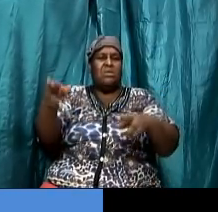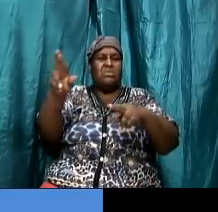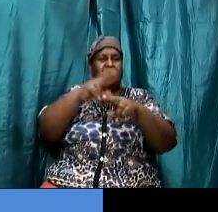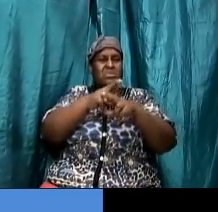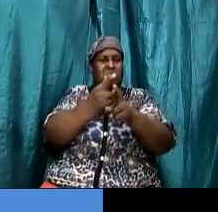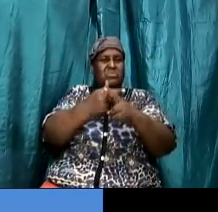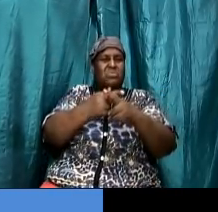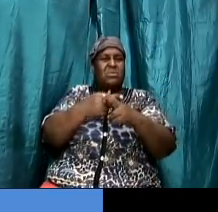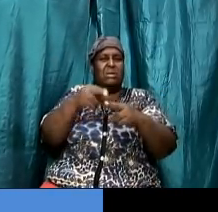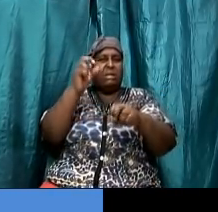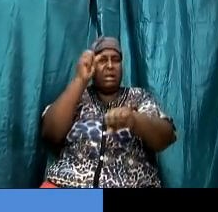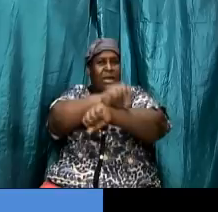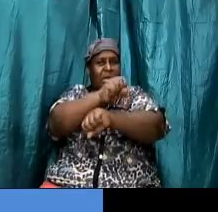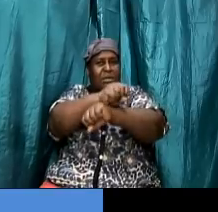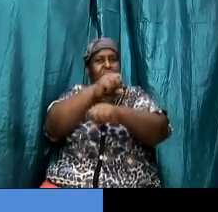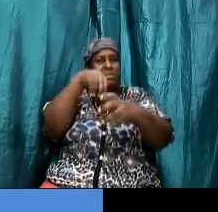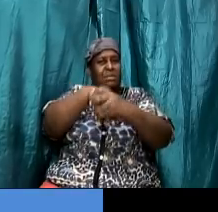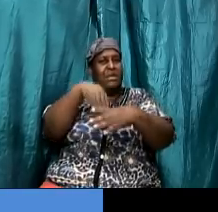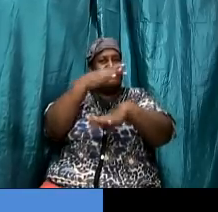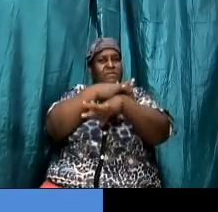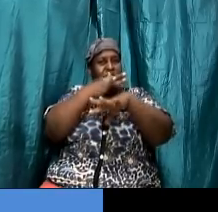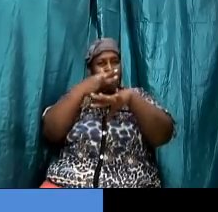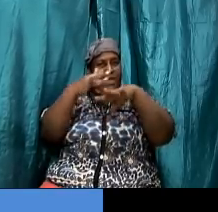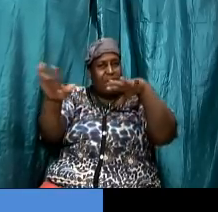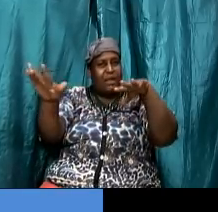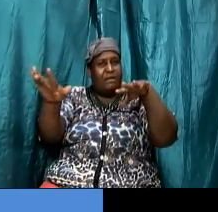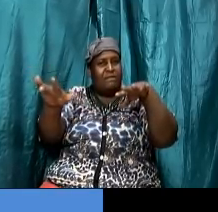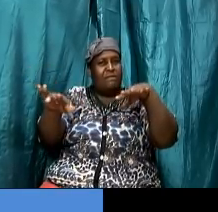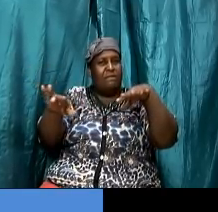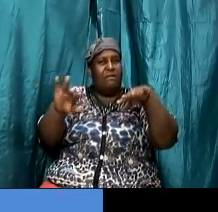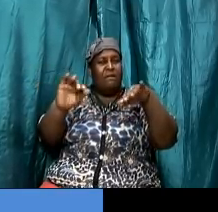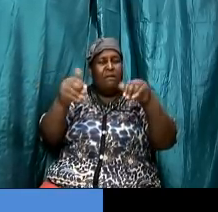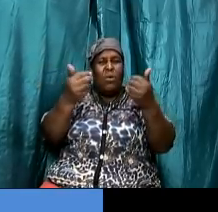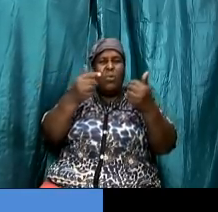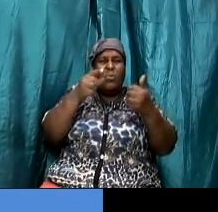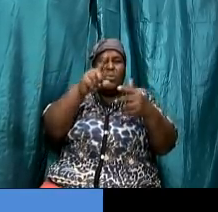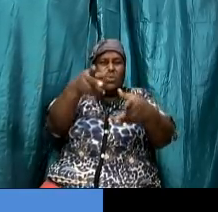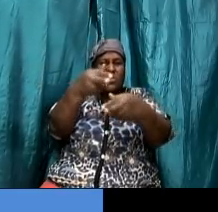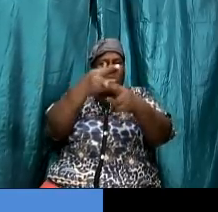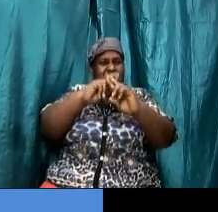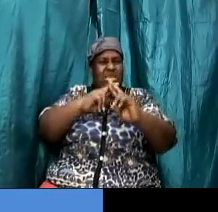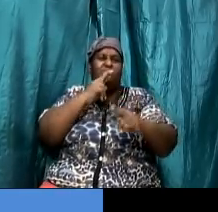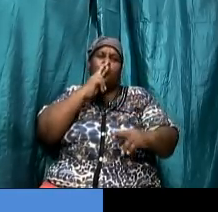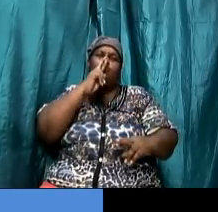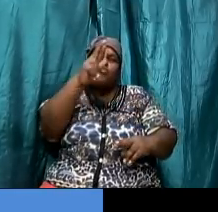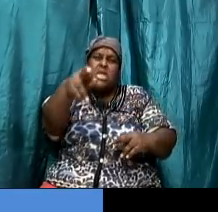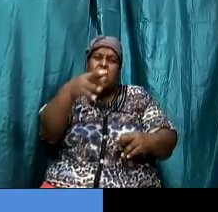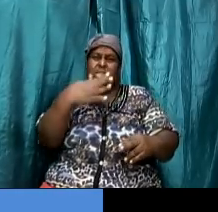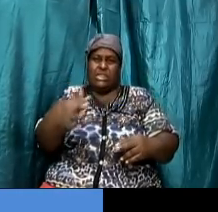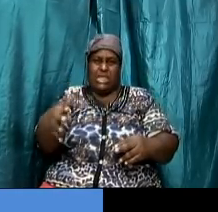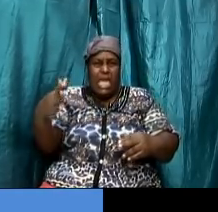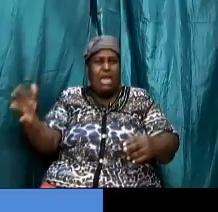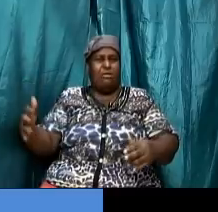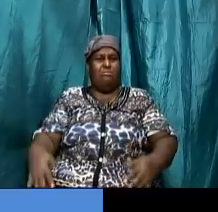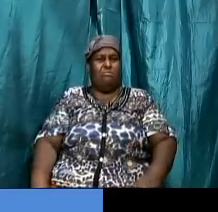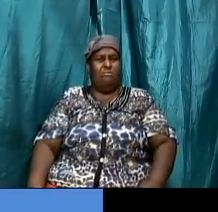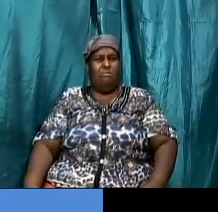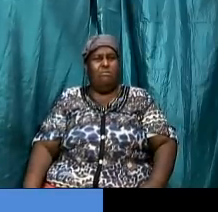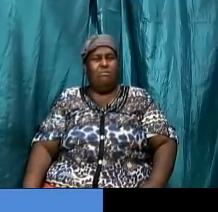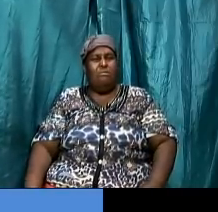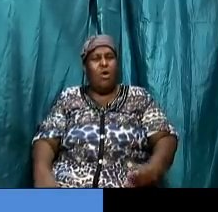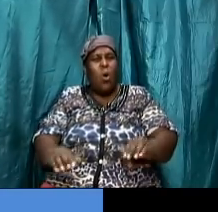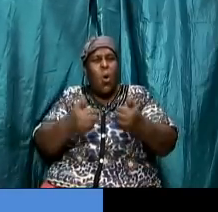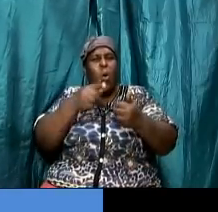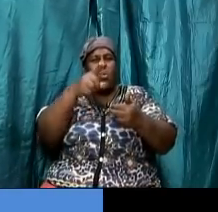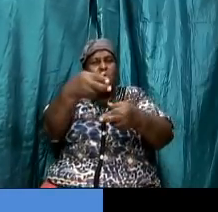labor in vain how is it that you get the real thing and i'm going to tell you what the real thing don't worry i'm going there how is